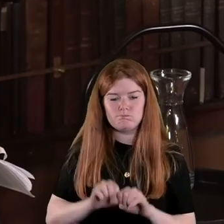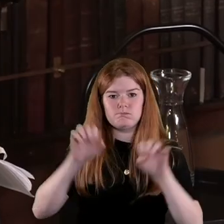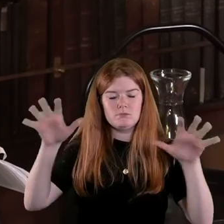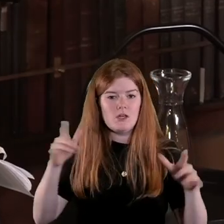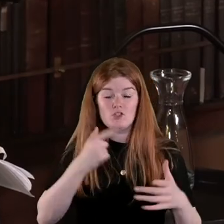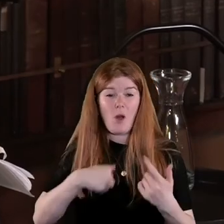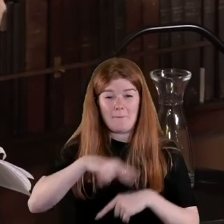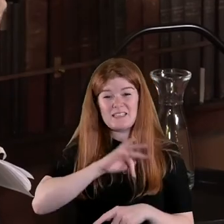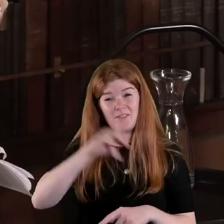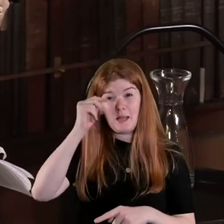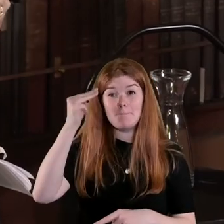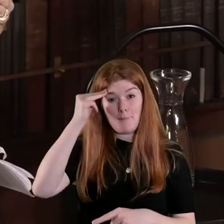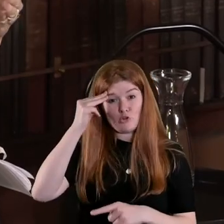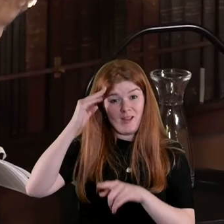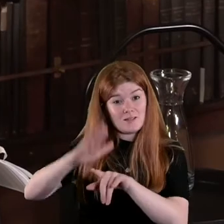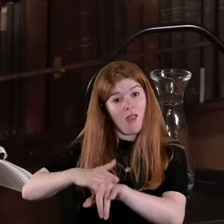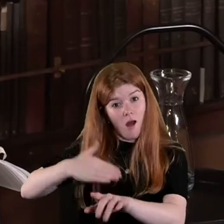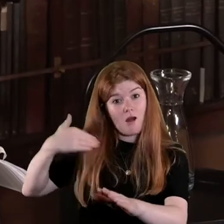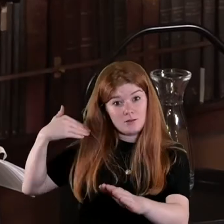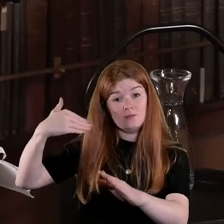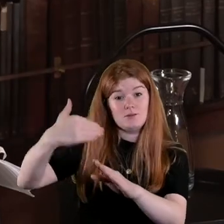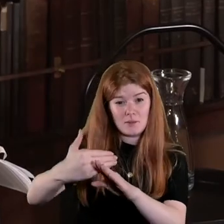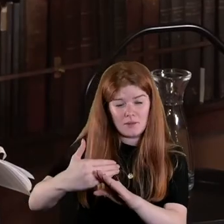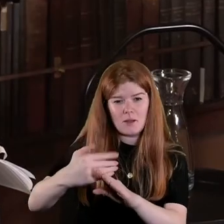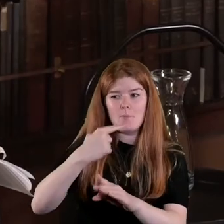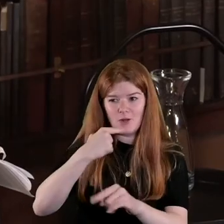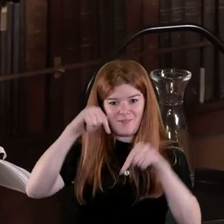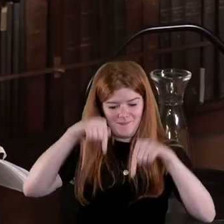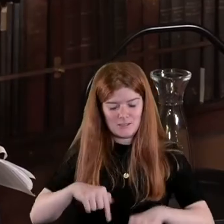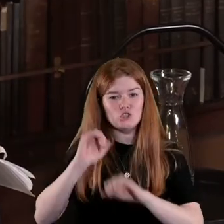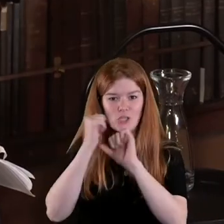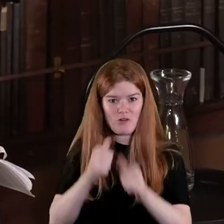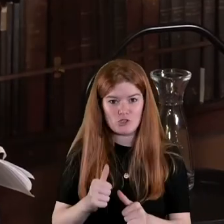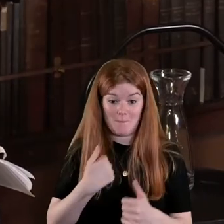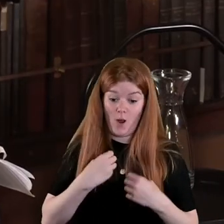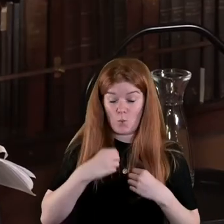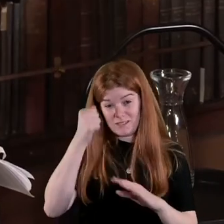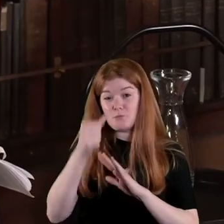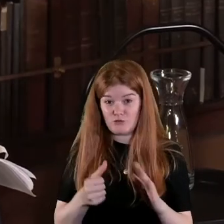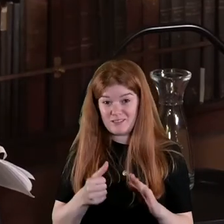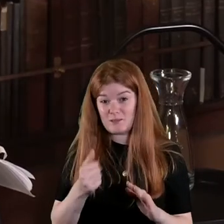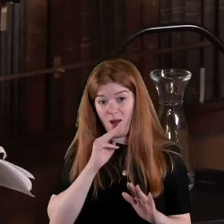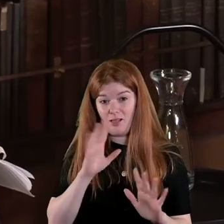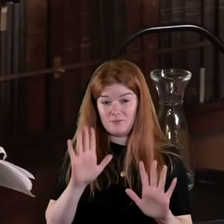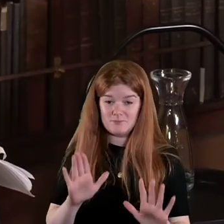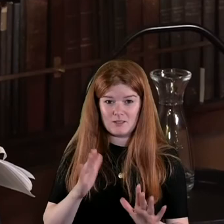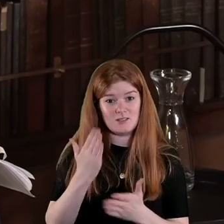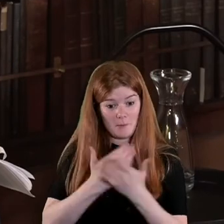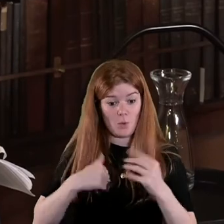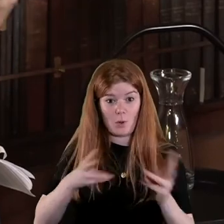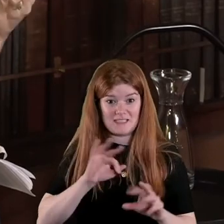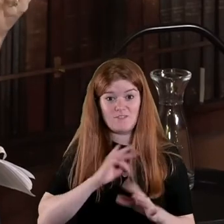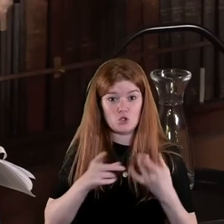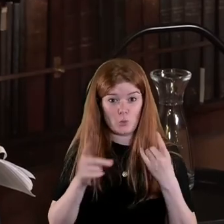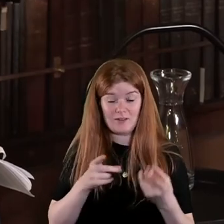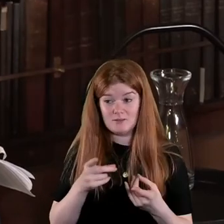say memory is long but that it's this generation in my experience Michael of some of the work I'm doing